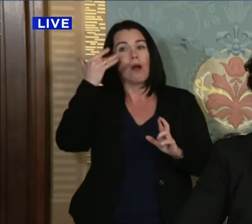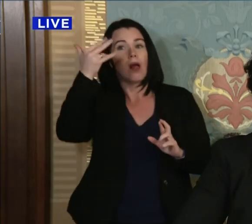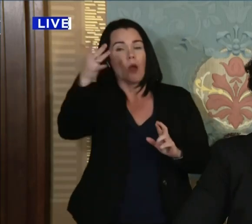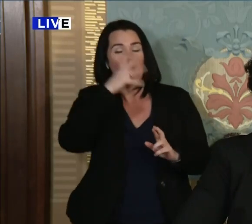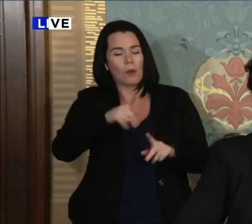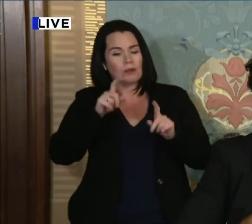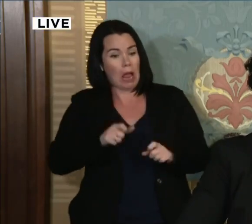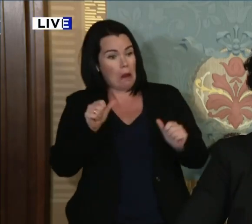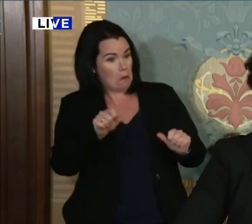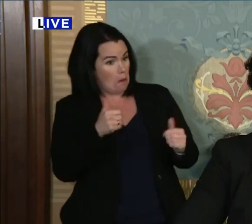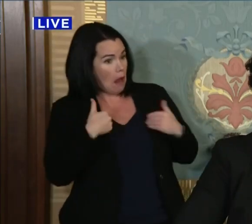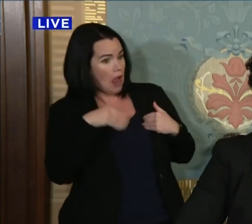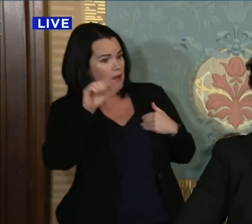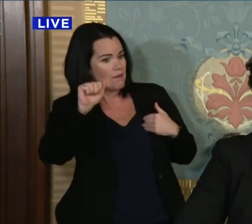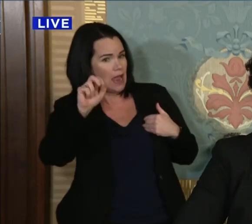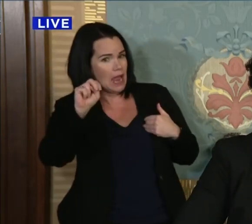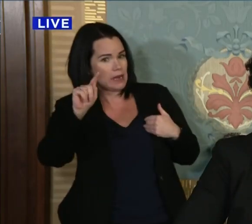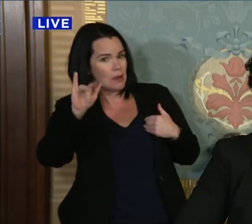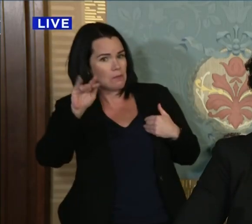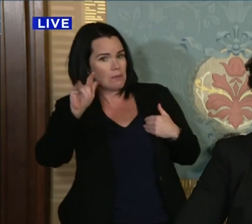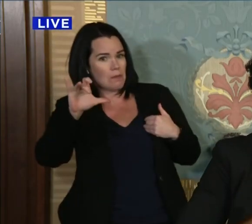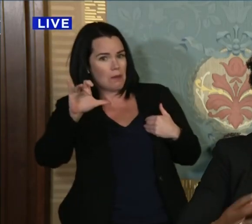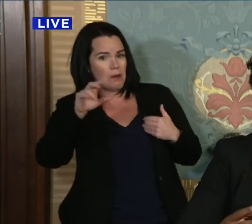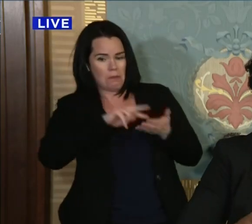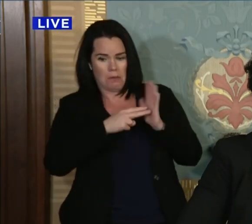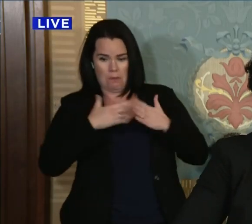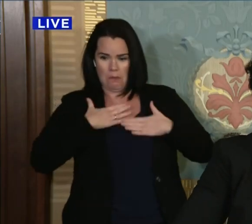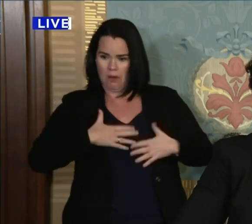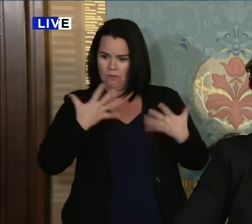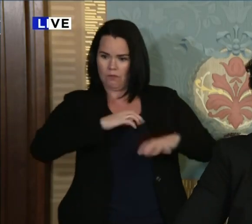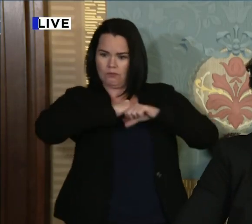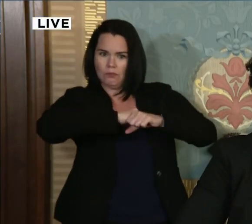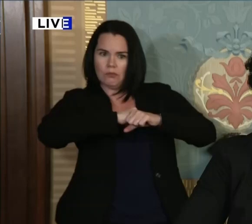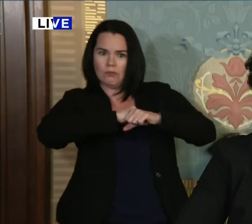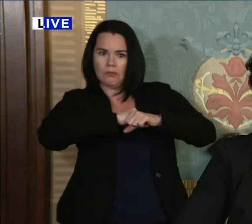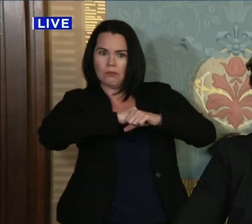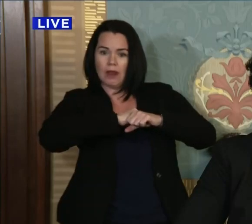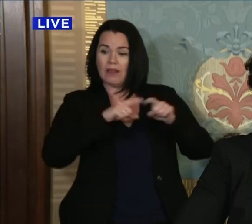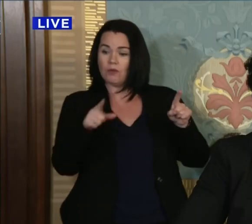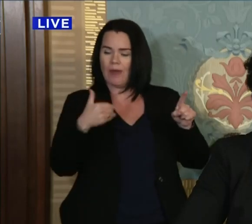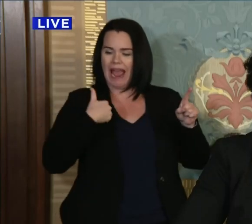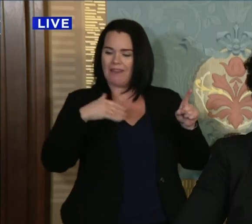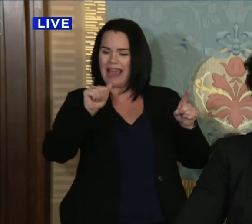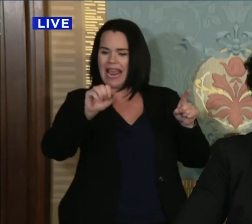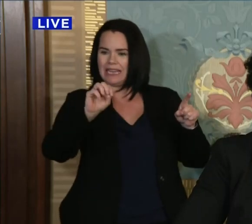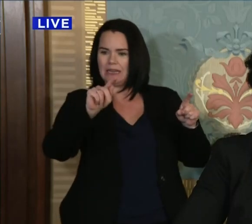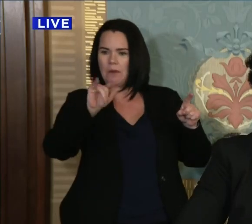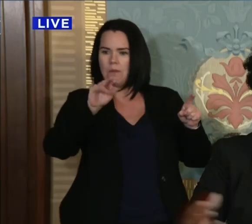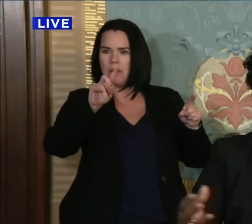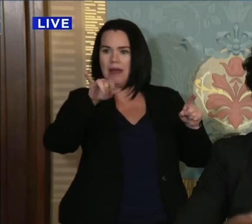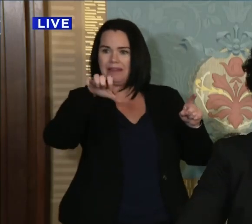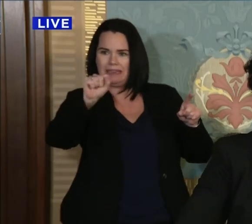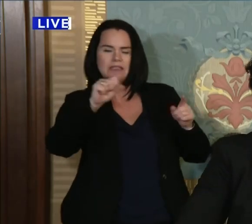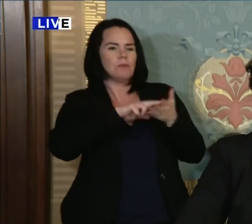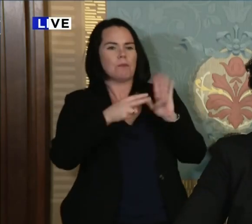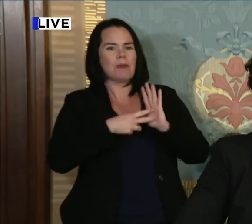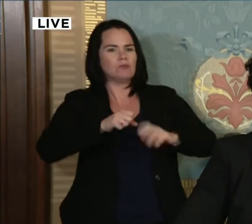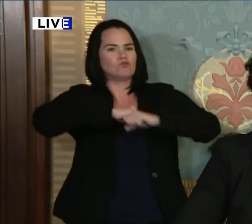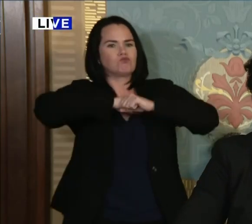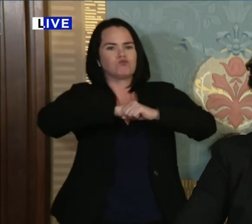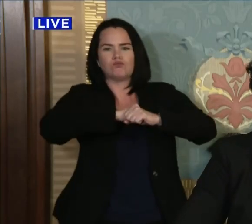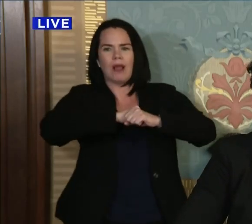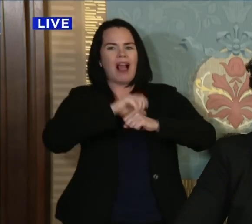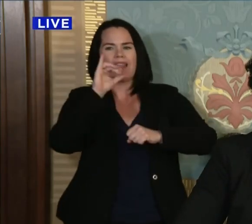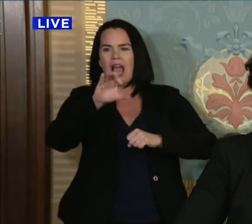antibodies. And then if that person had the antibodies, you would be sure that they would be immune from the virus as long as possible after